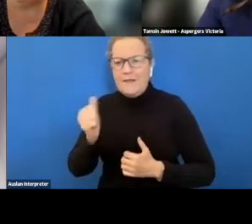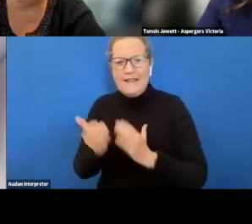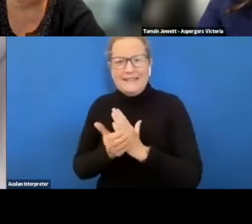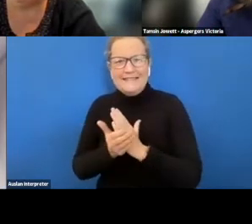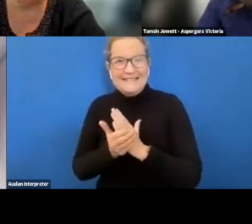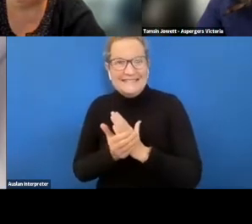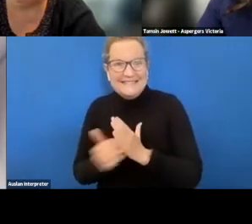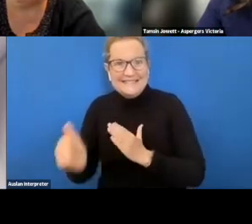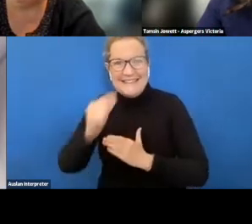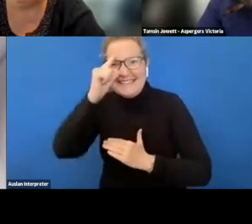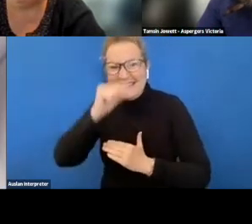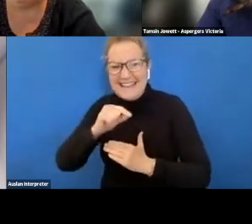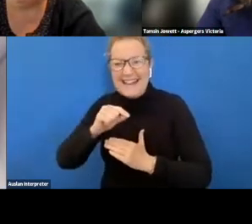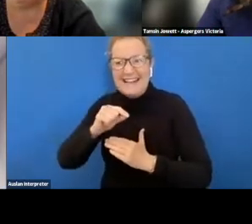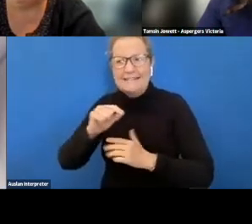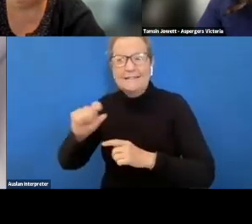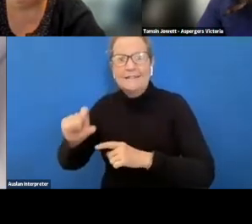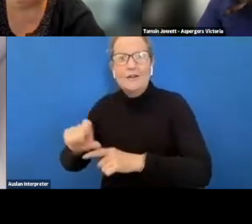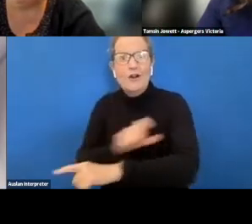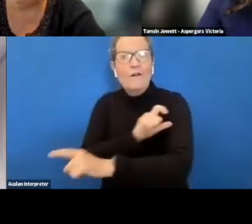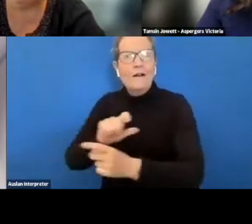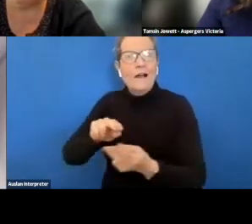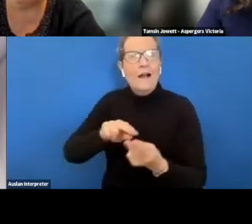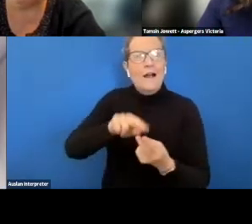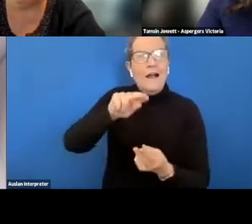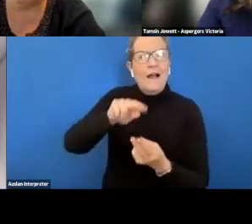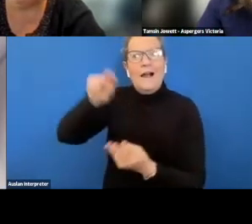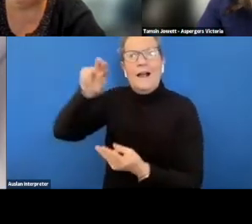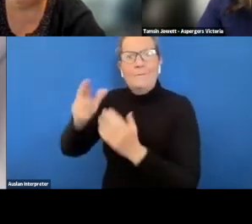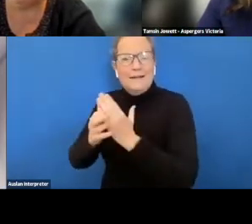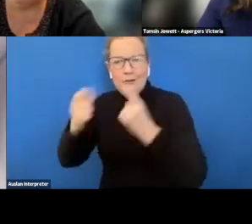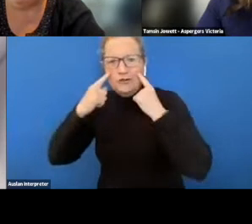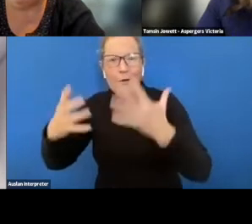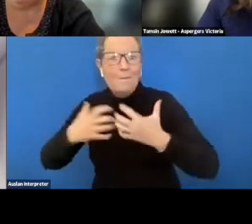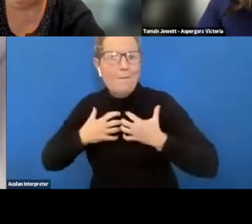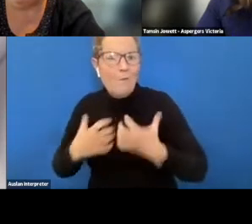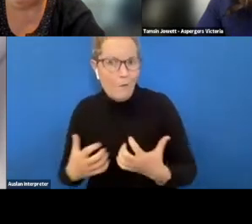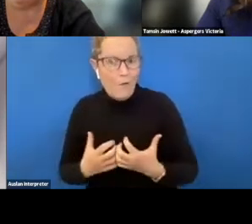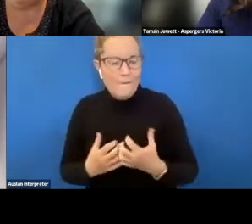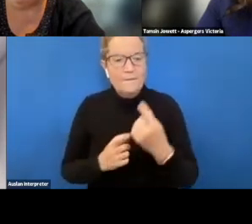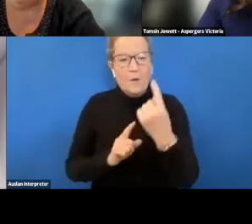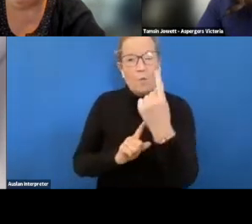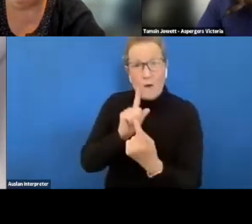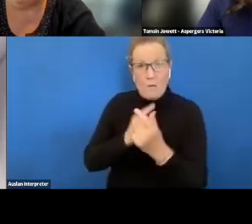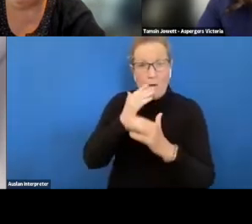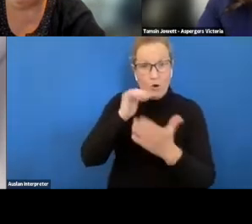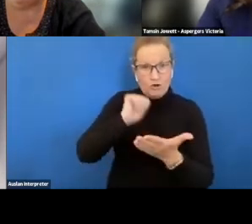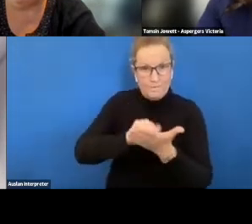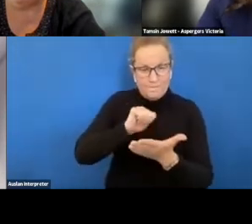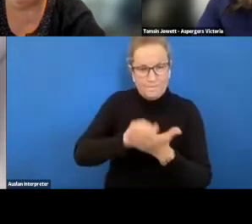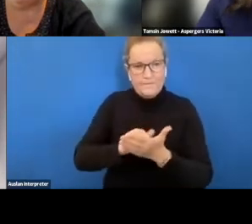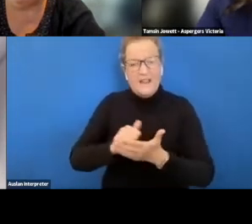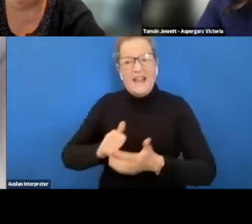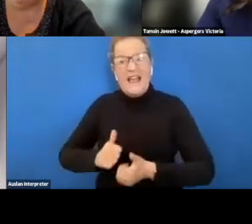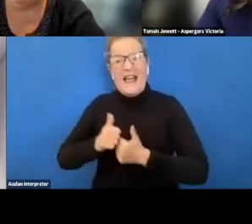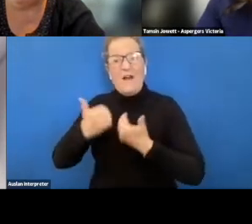building understanding via new diversity 101 workshops and coaching by our lived experience team um